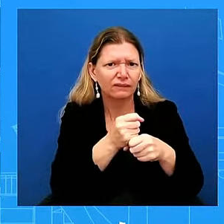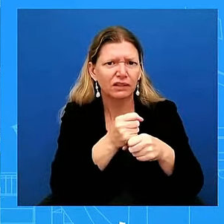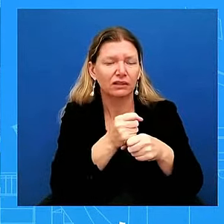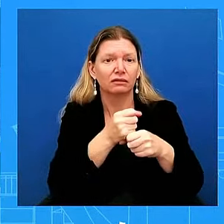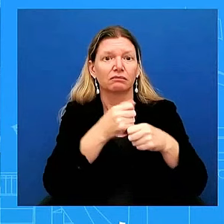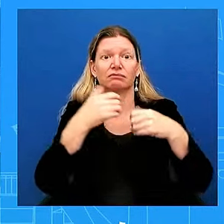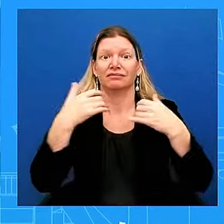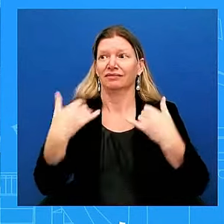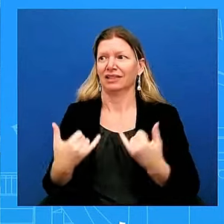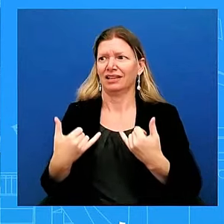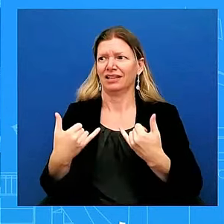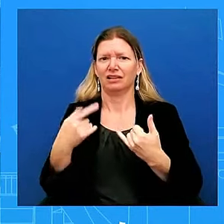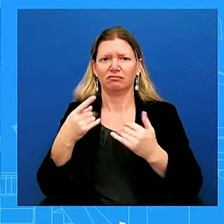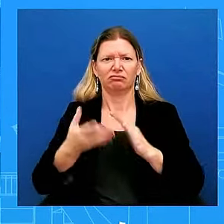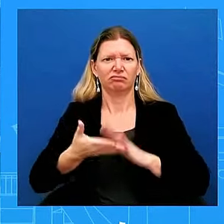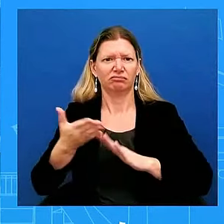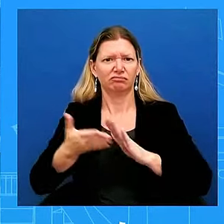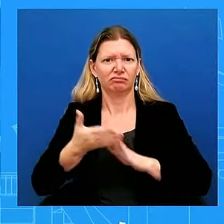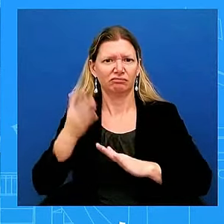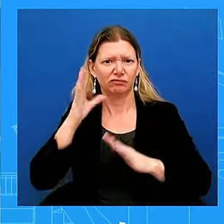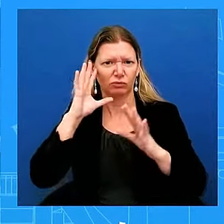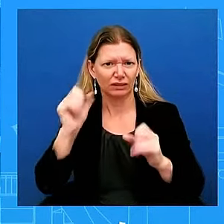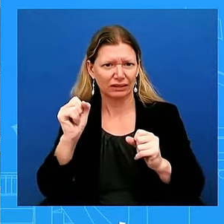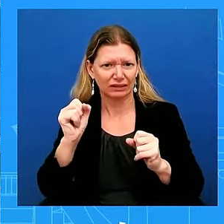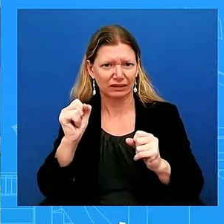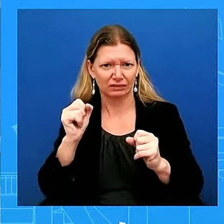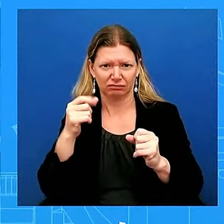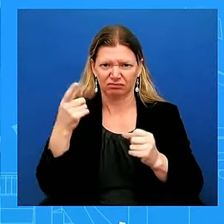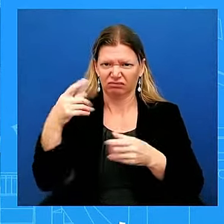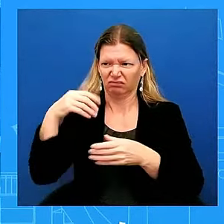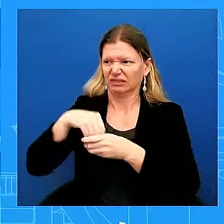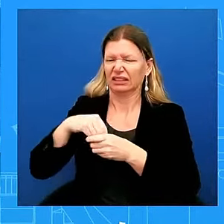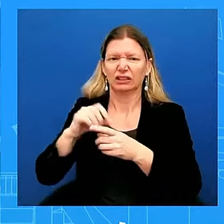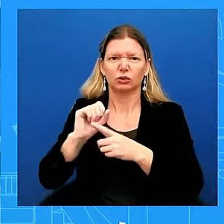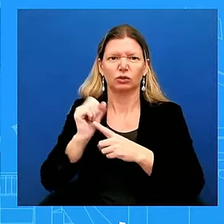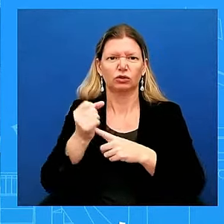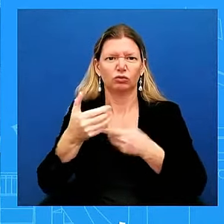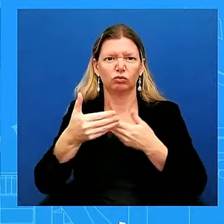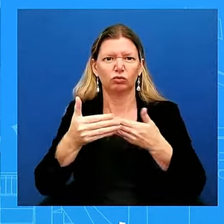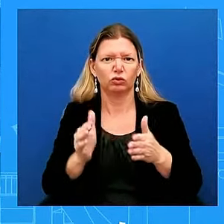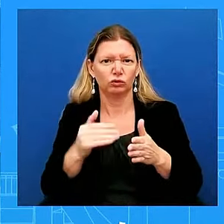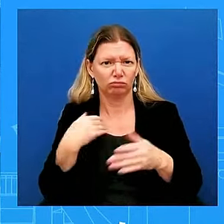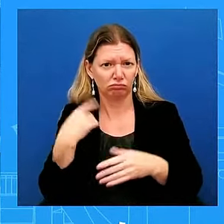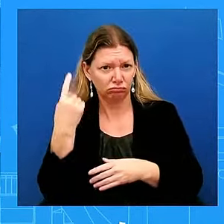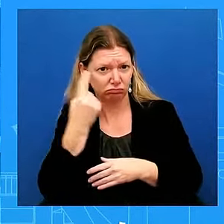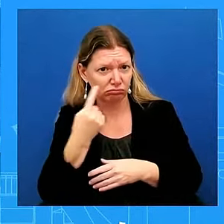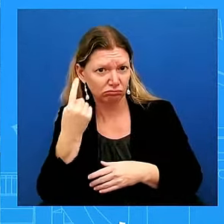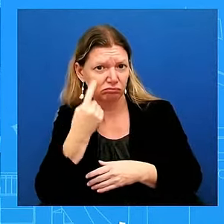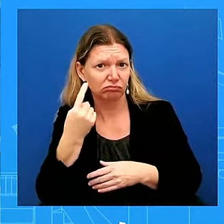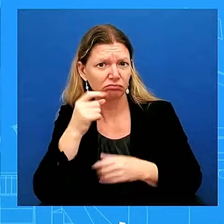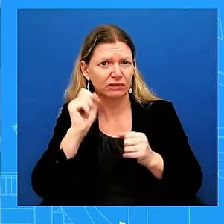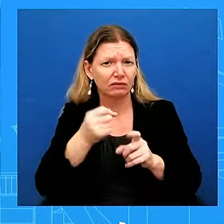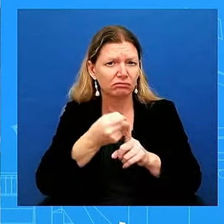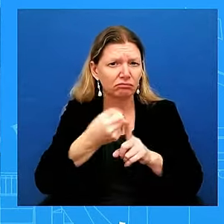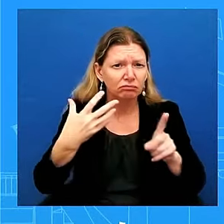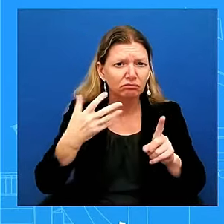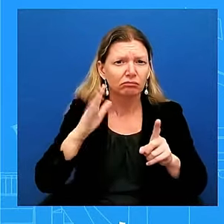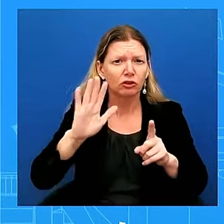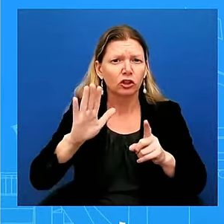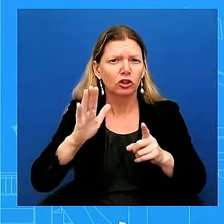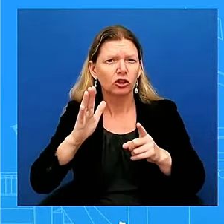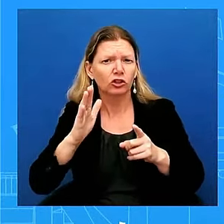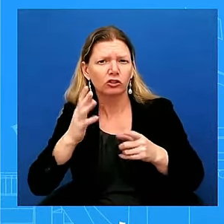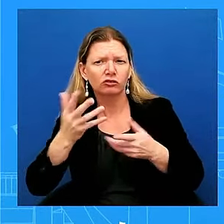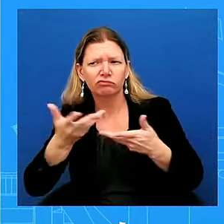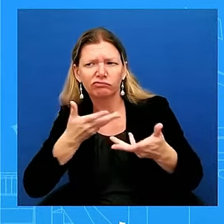about what her engagement has been like today and what it will be like in the next 48 hours as Israel plots its response. Ms. I mean, you just